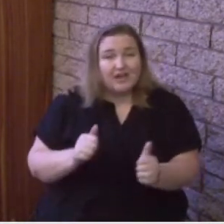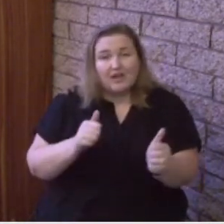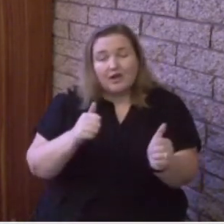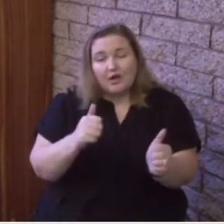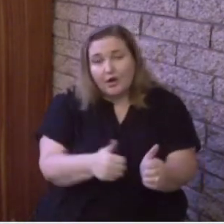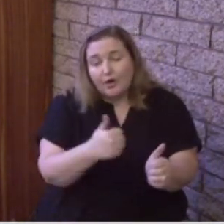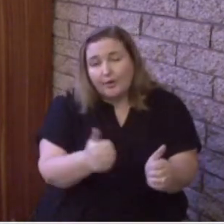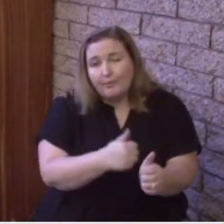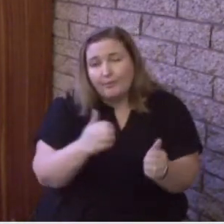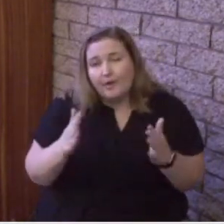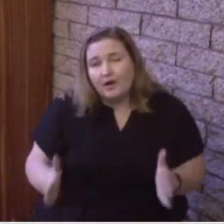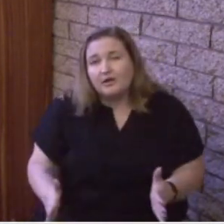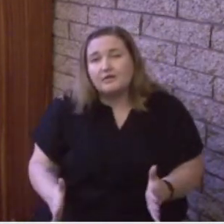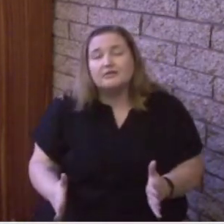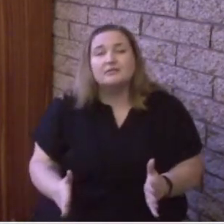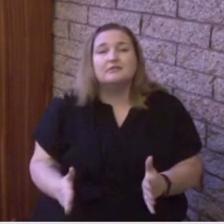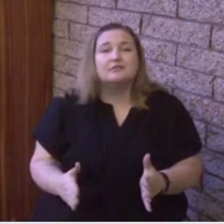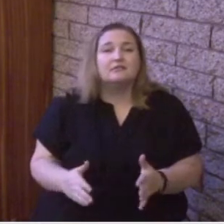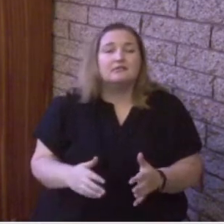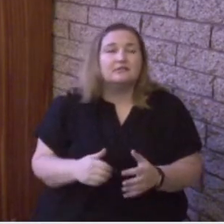with Jesus Christ